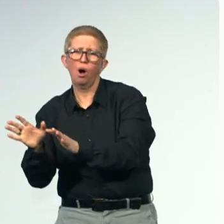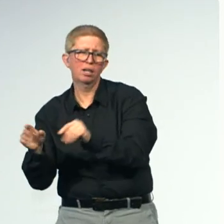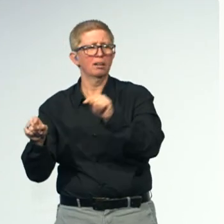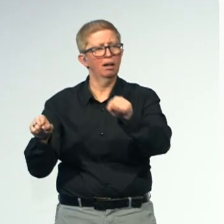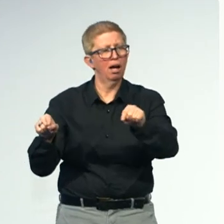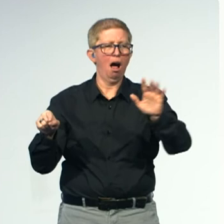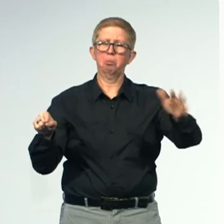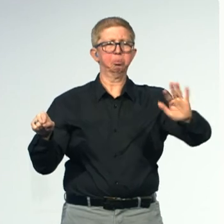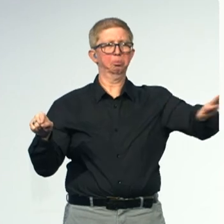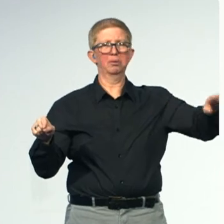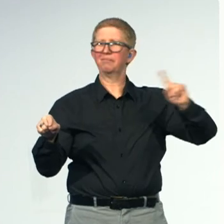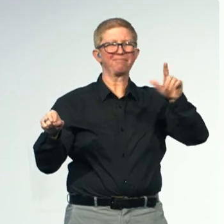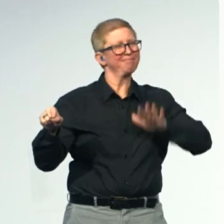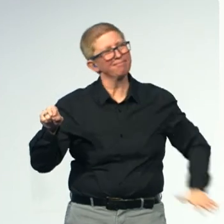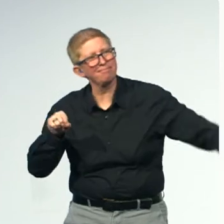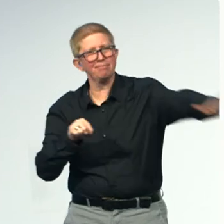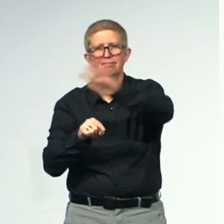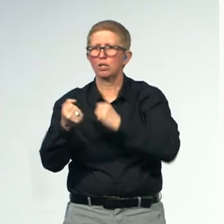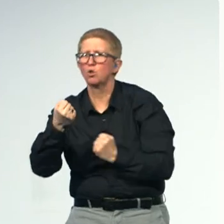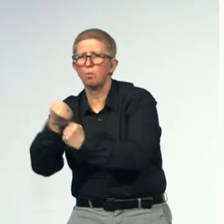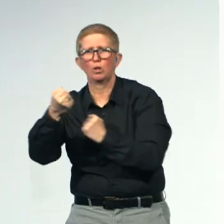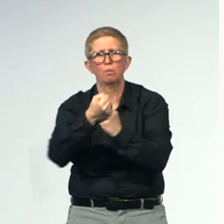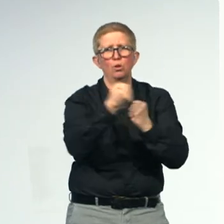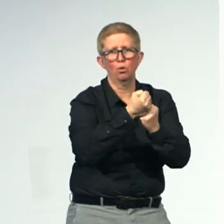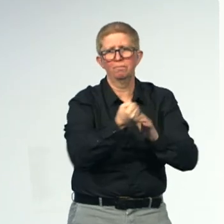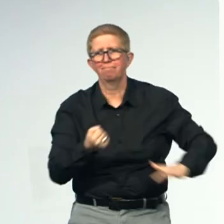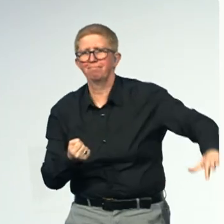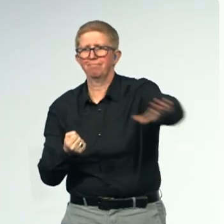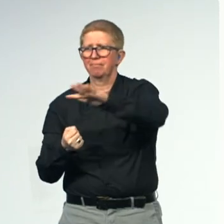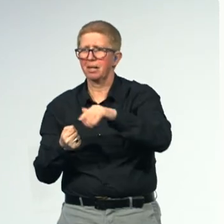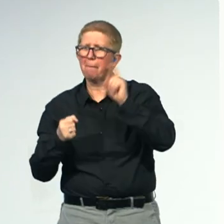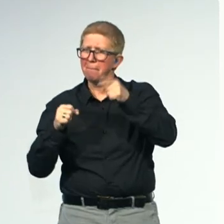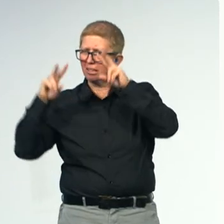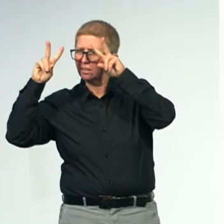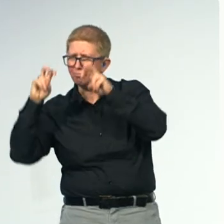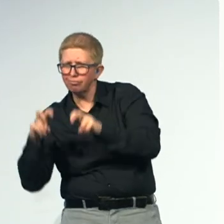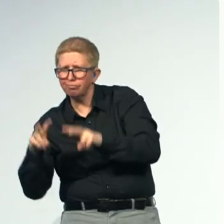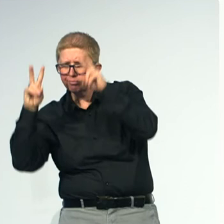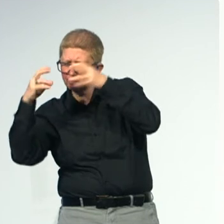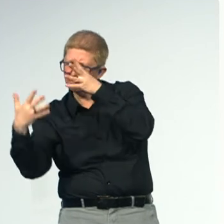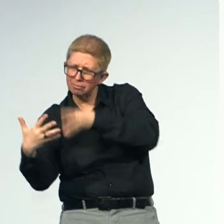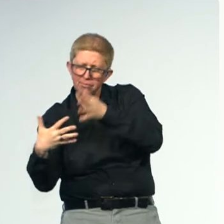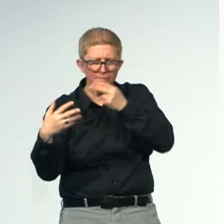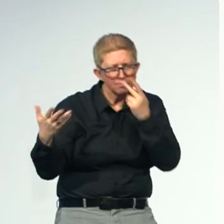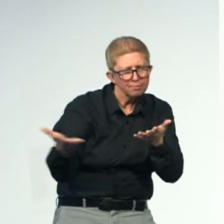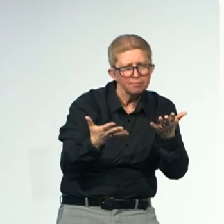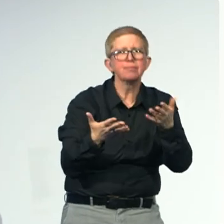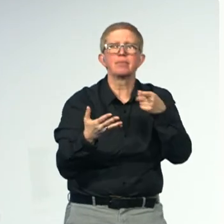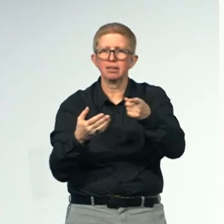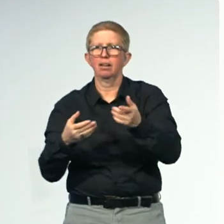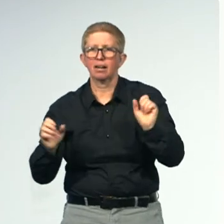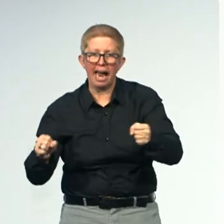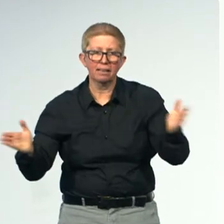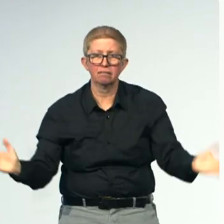resources. All of these resources that the world needs without even realizing it. It's about investment.